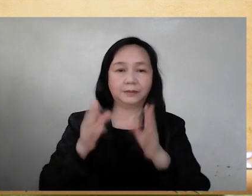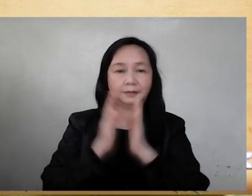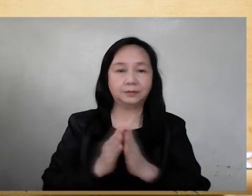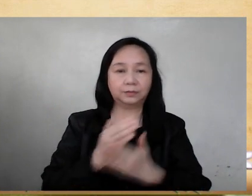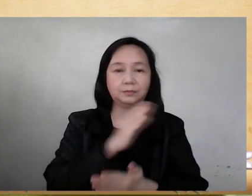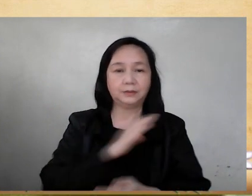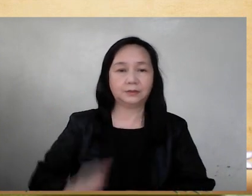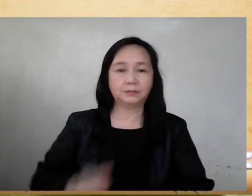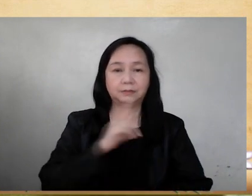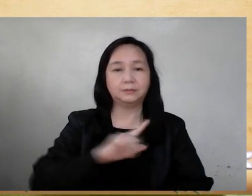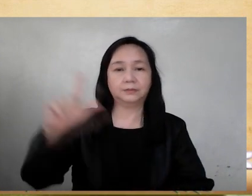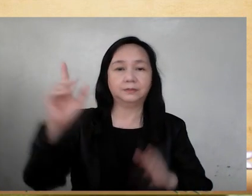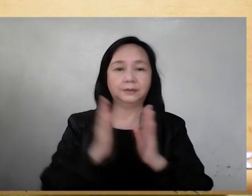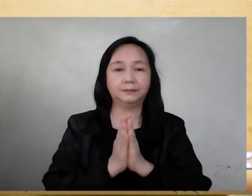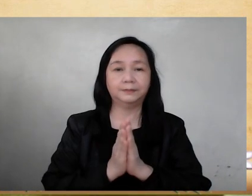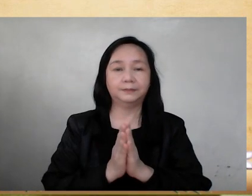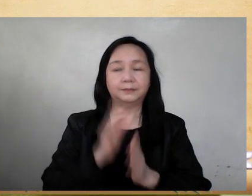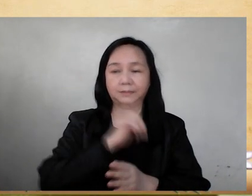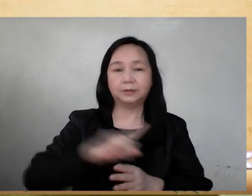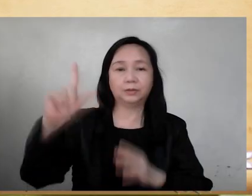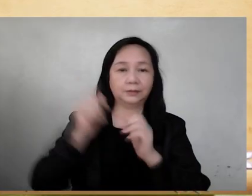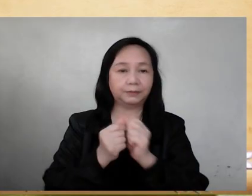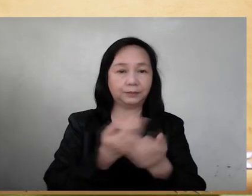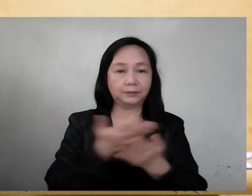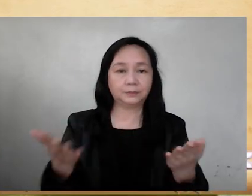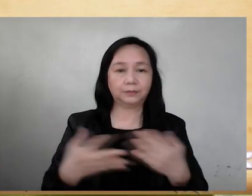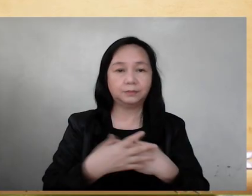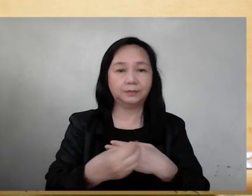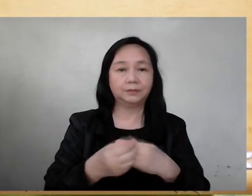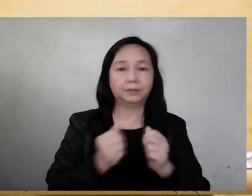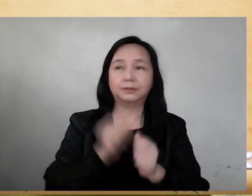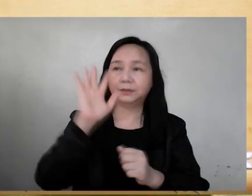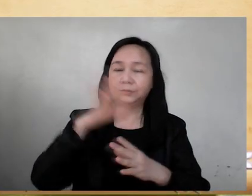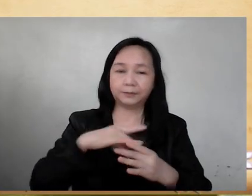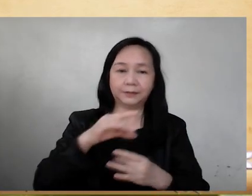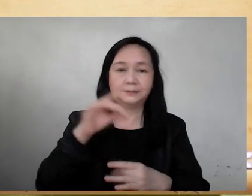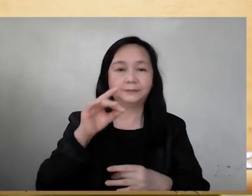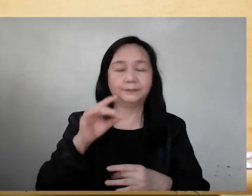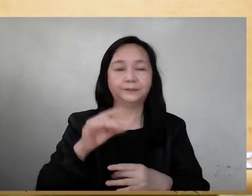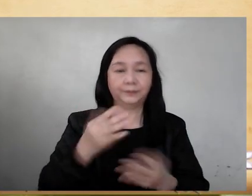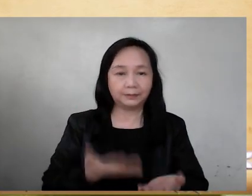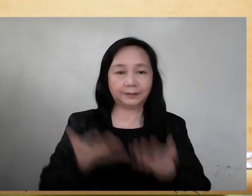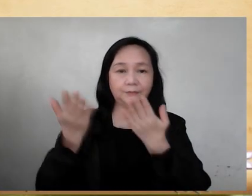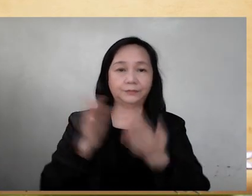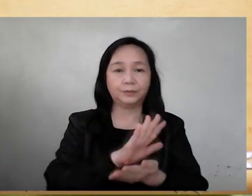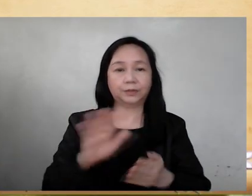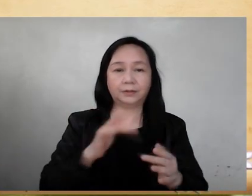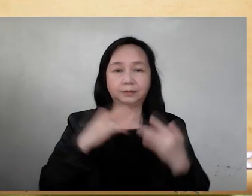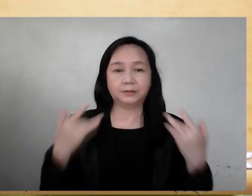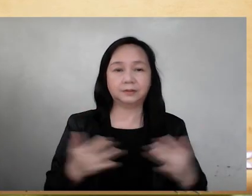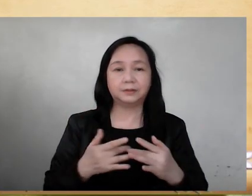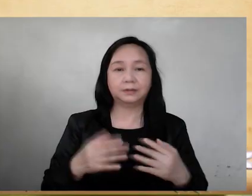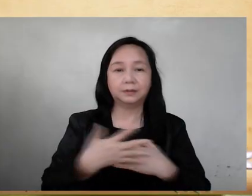Christ our Lord. Amen. The Lord be with you and with your spirit. Lift up your hearts.